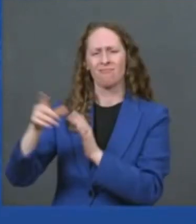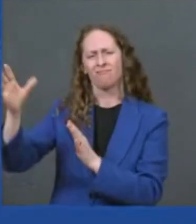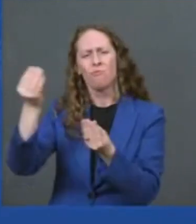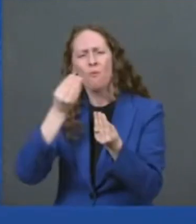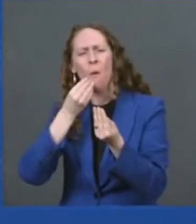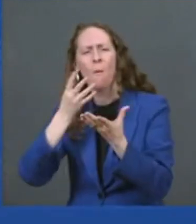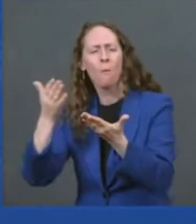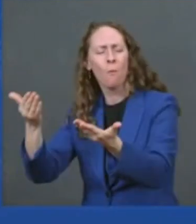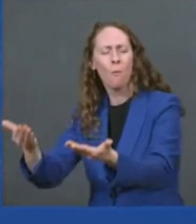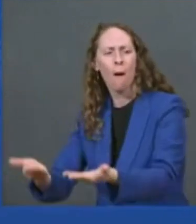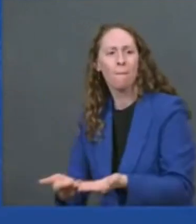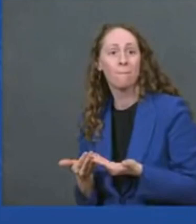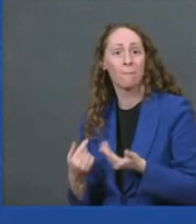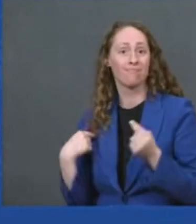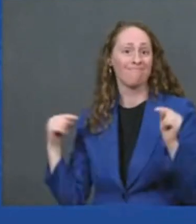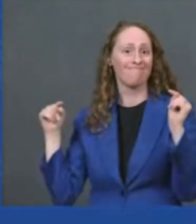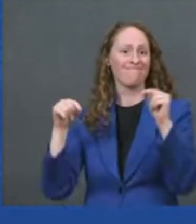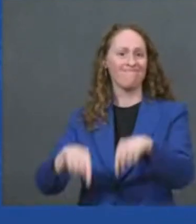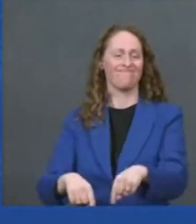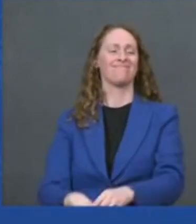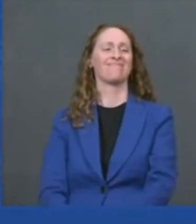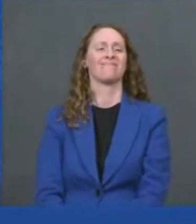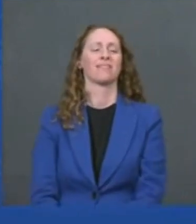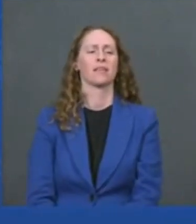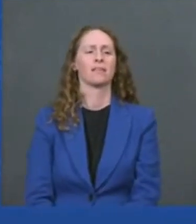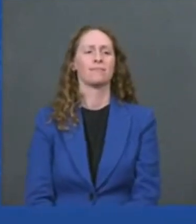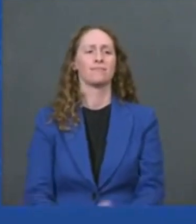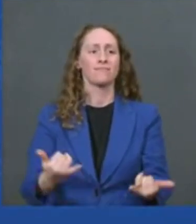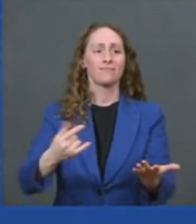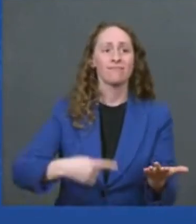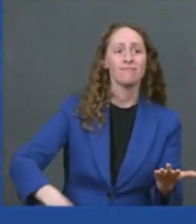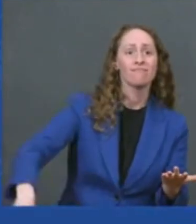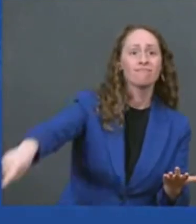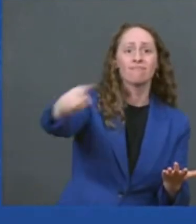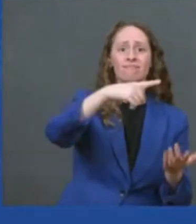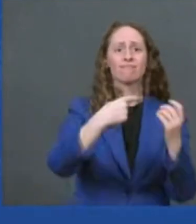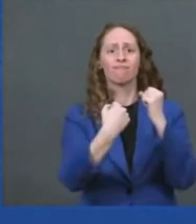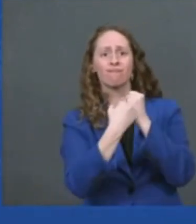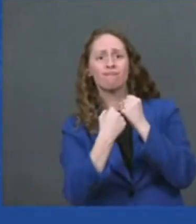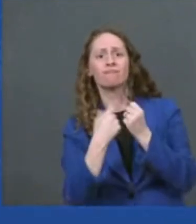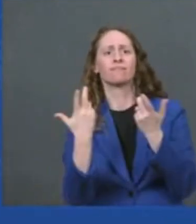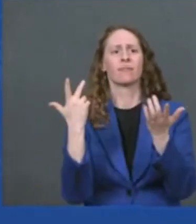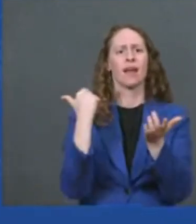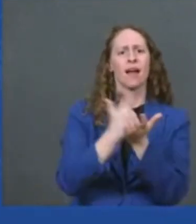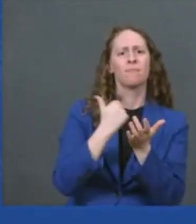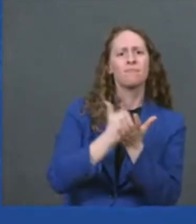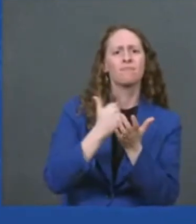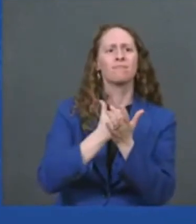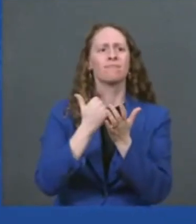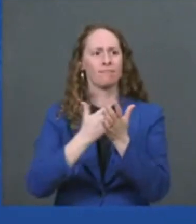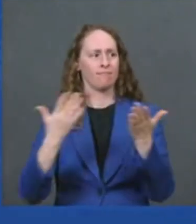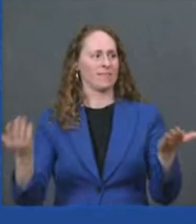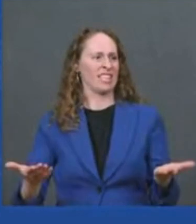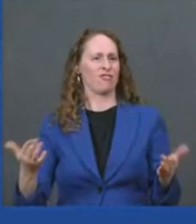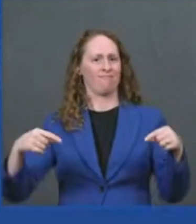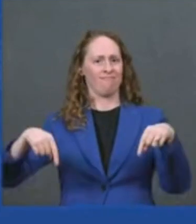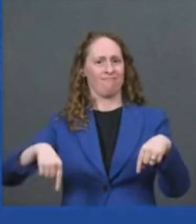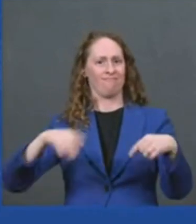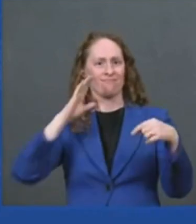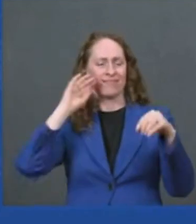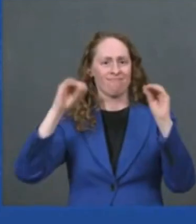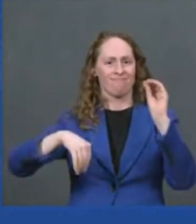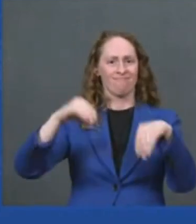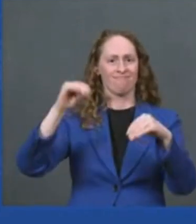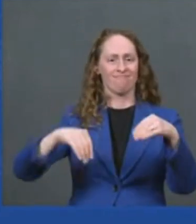building our largest factory globally right here in the united states assembling world class by america compliant fast charges